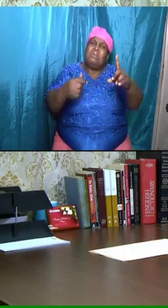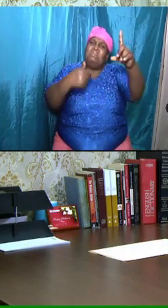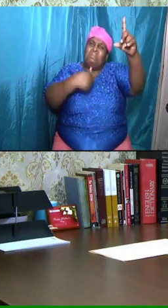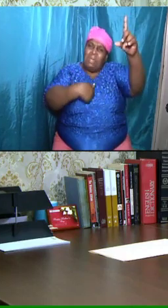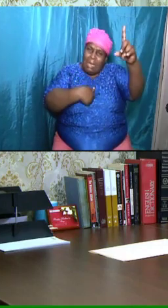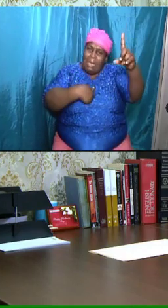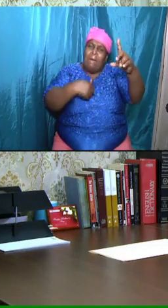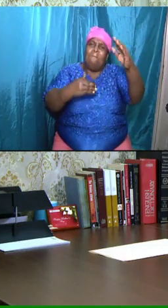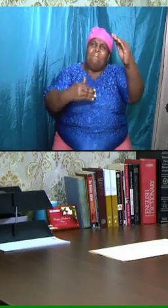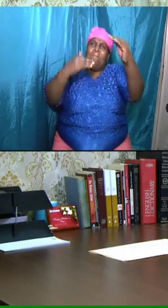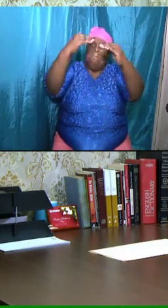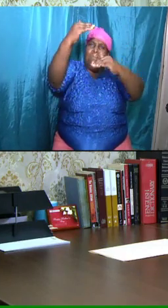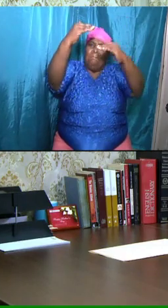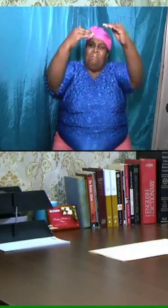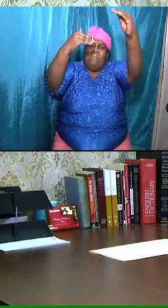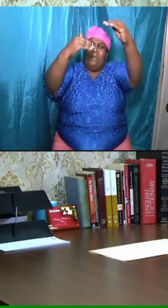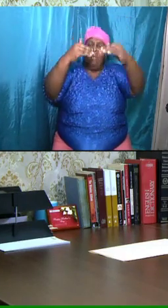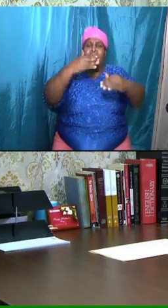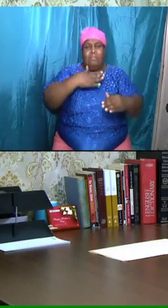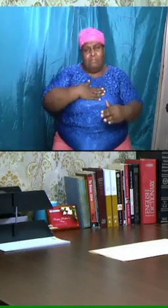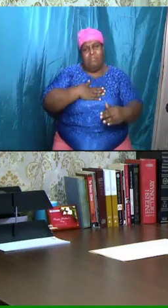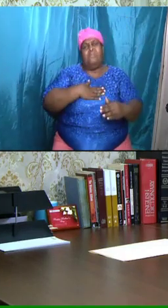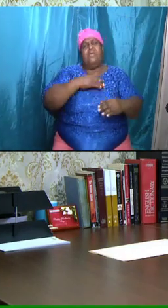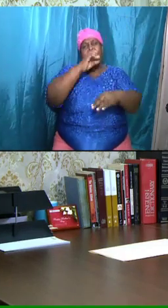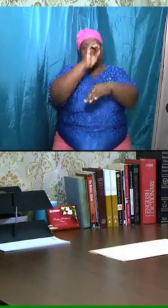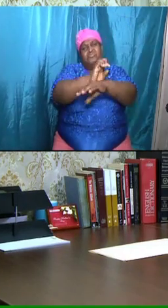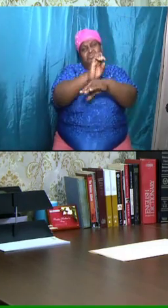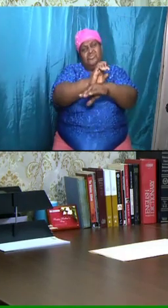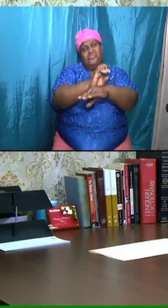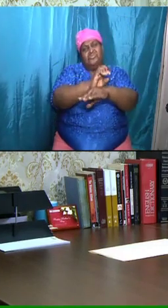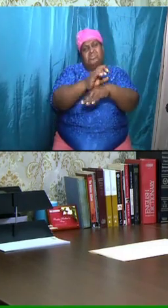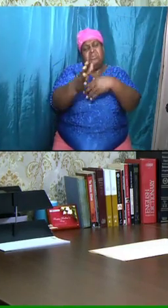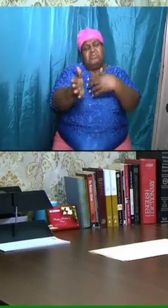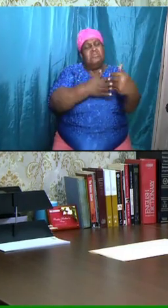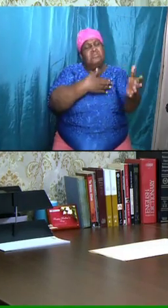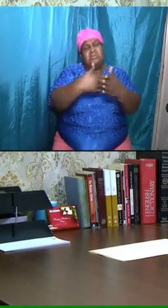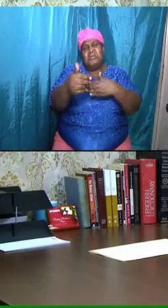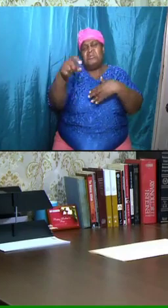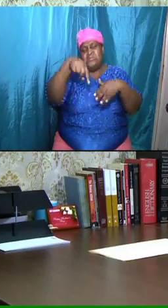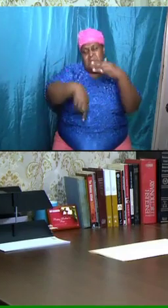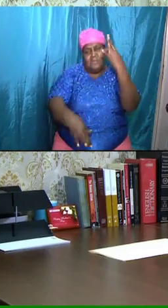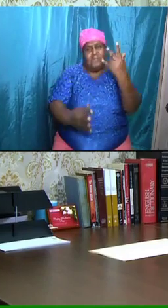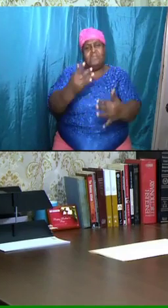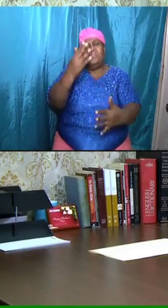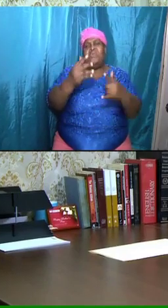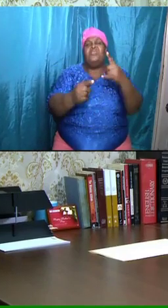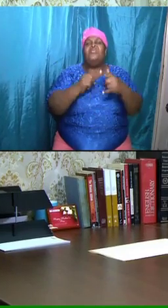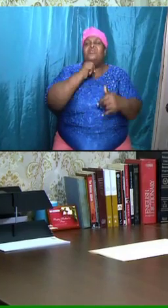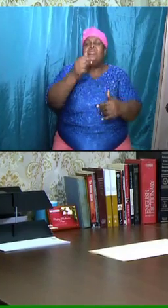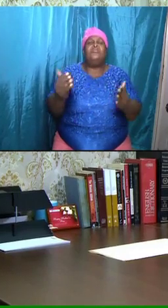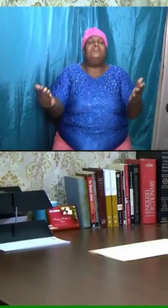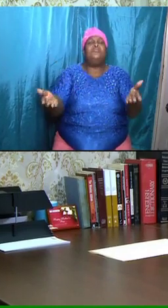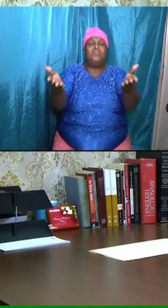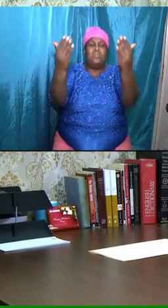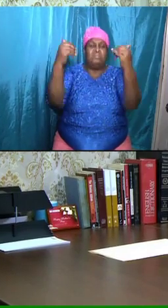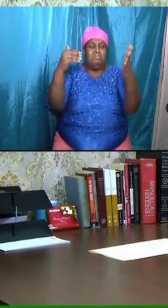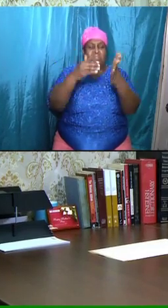will build my church, and the gates of hell shall not prevail against it.